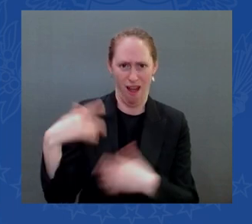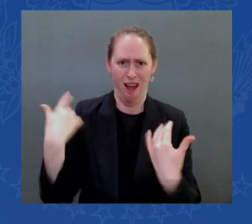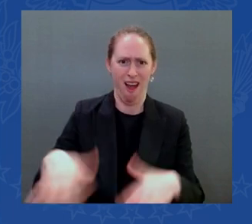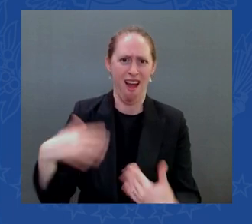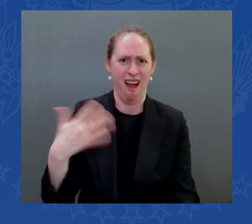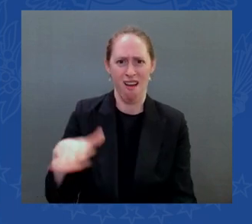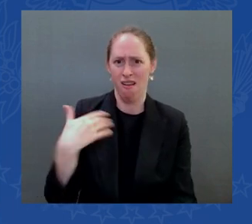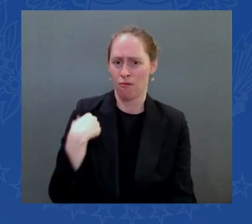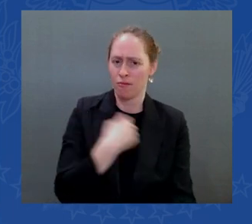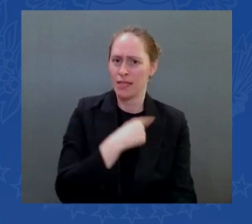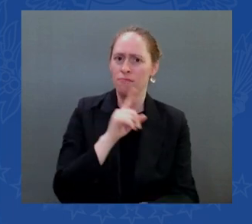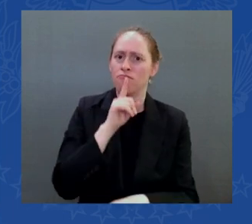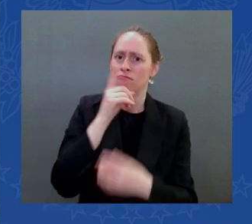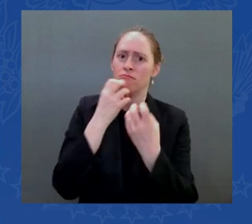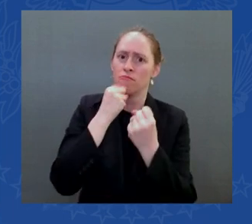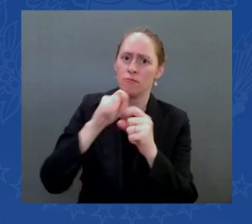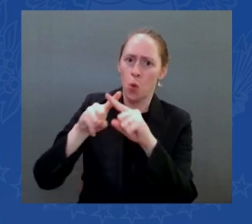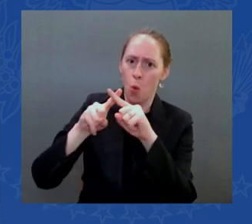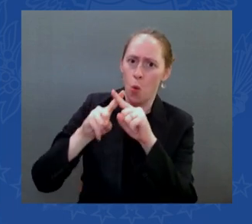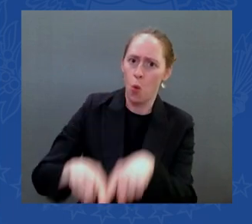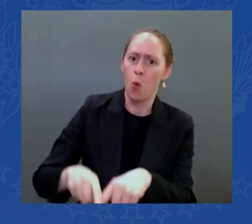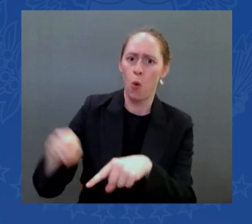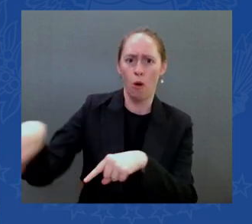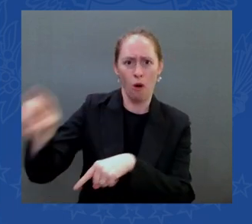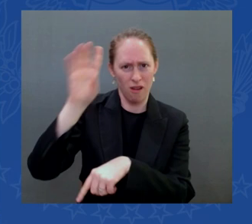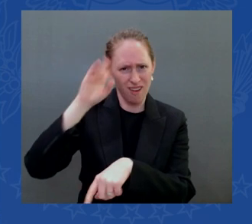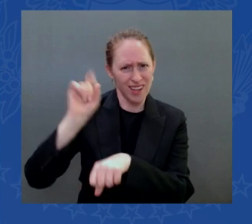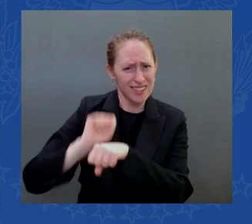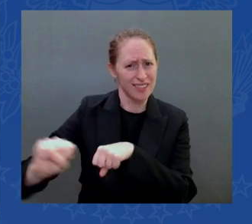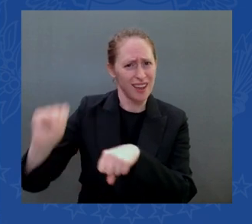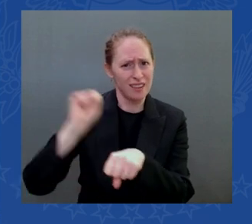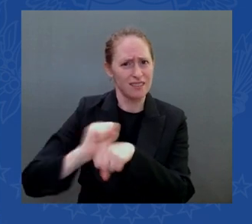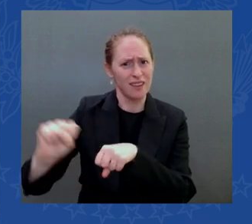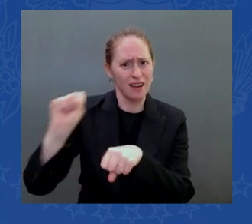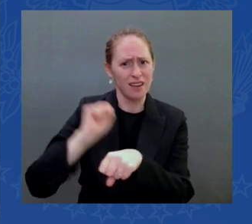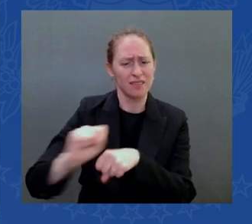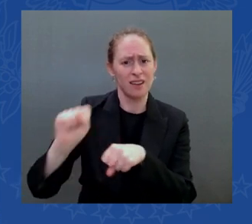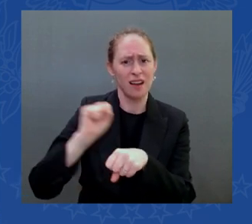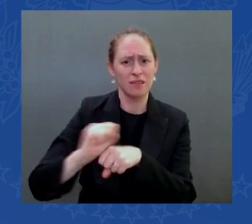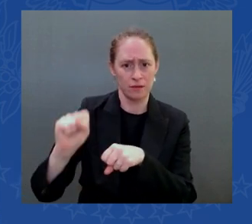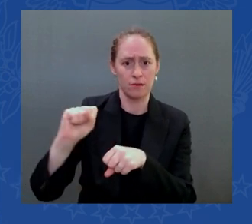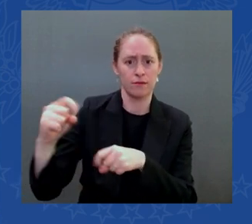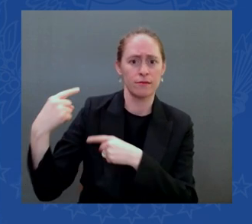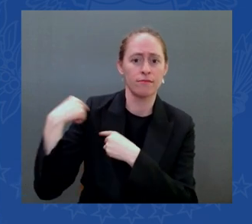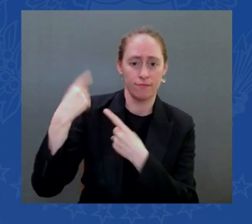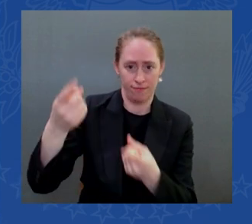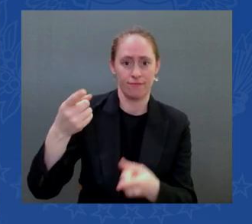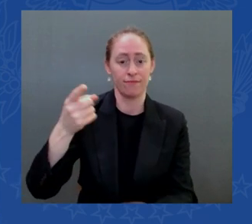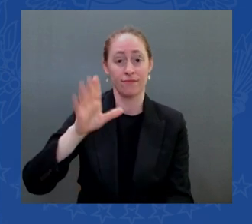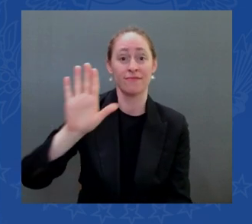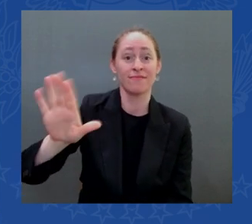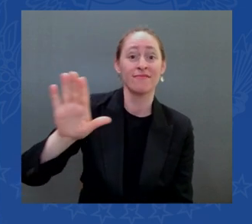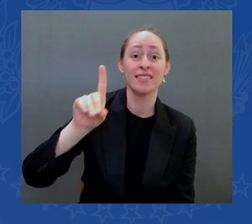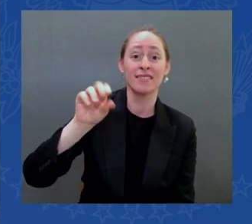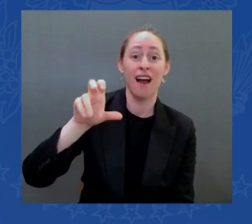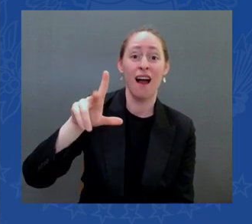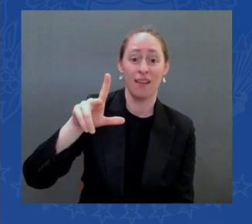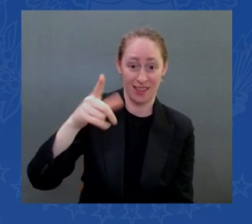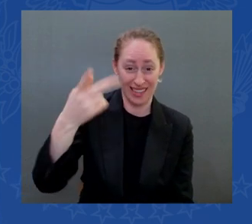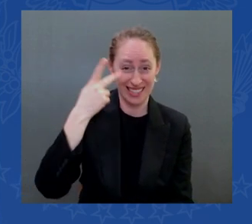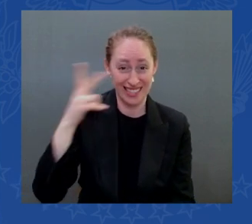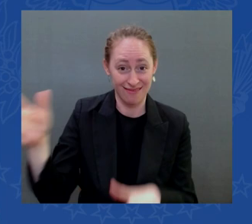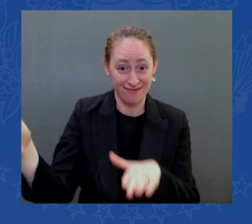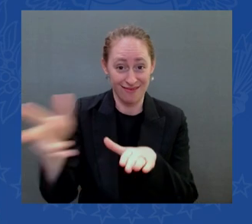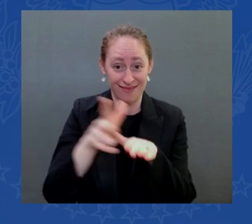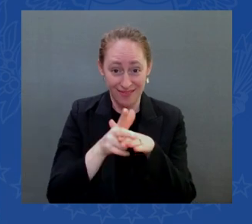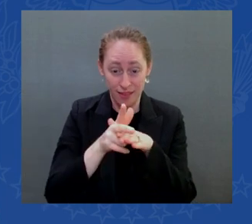one inch of water above the dry docks means the entire Atlantic Ocean is in those dry docks so we're very proud of that and we know